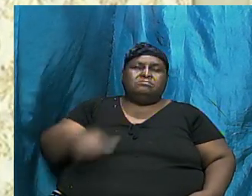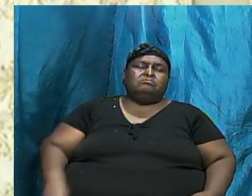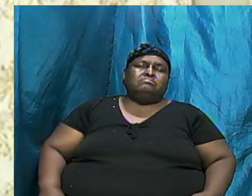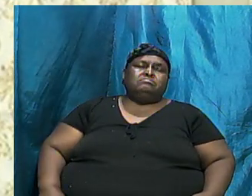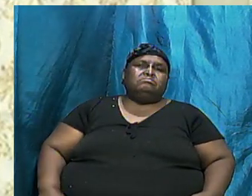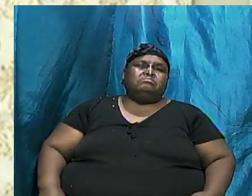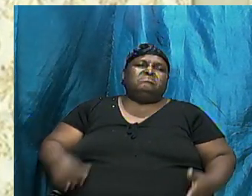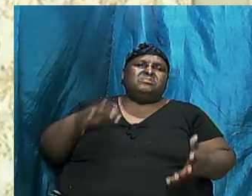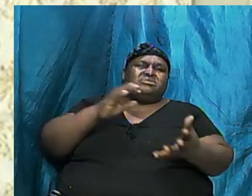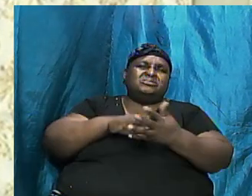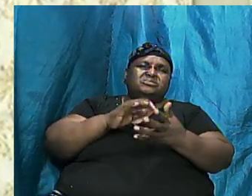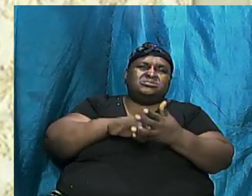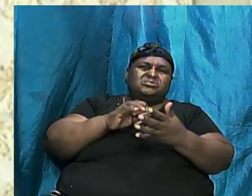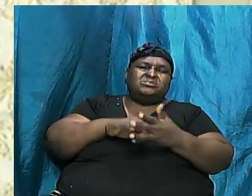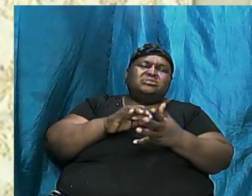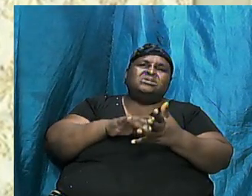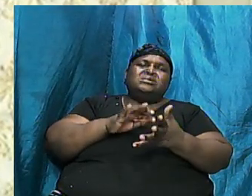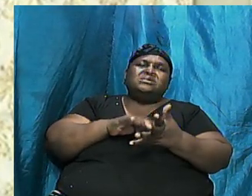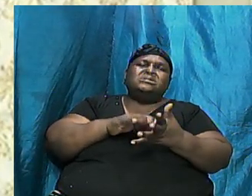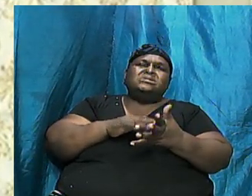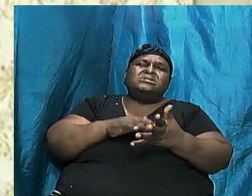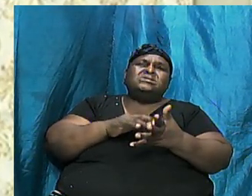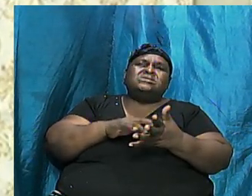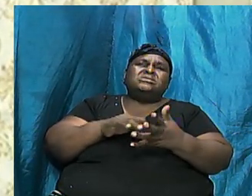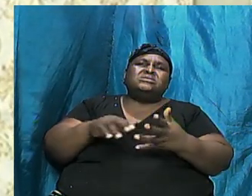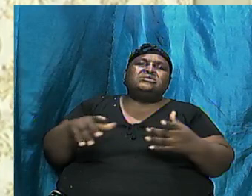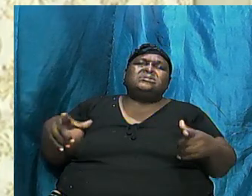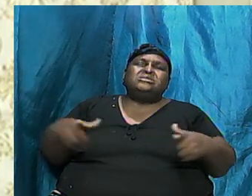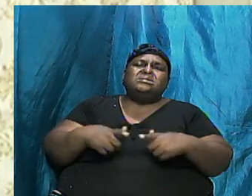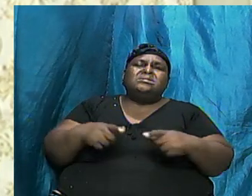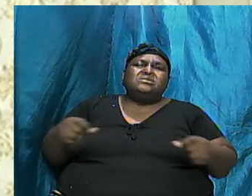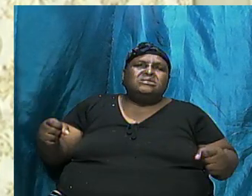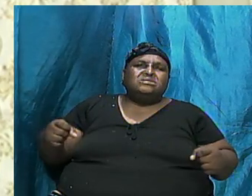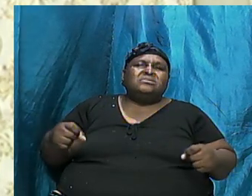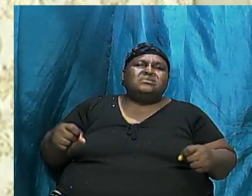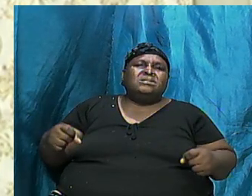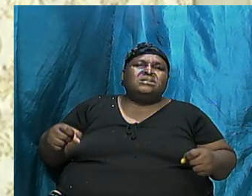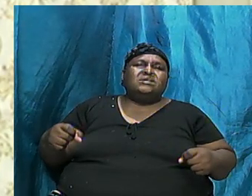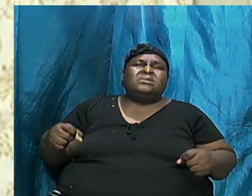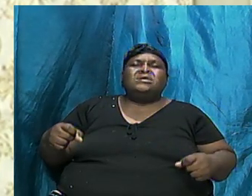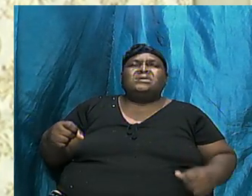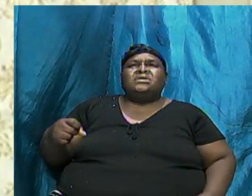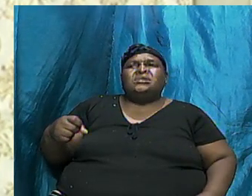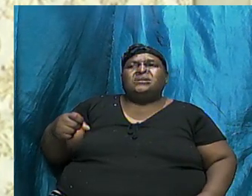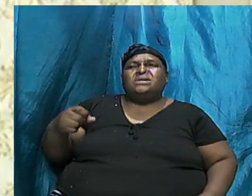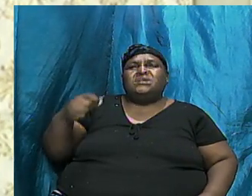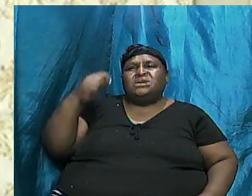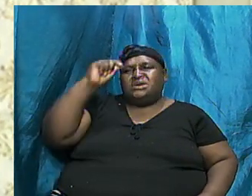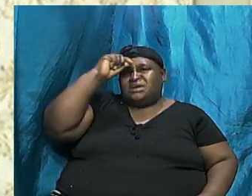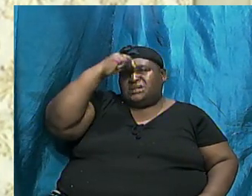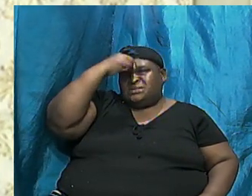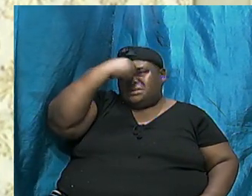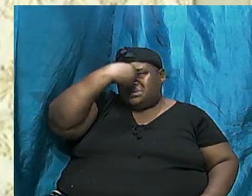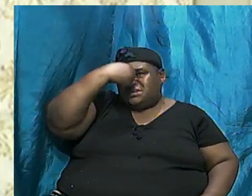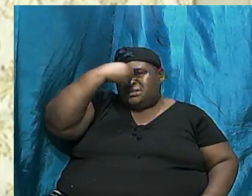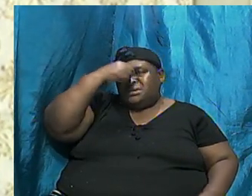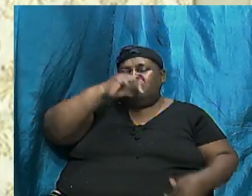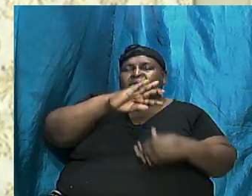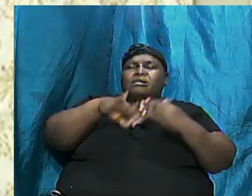Check The History Of The Indians They All Give An Account